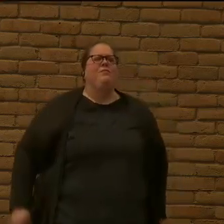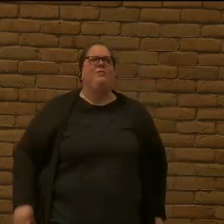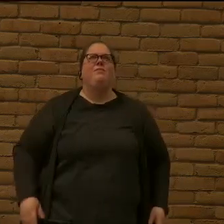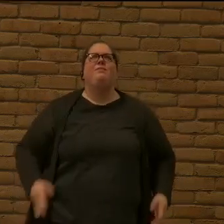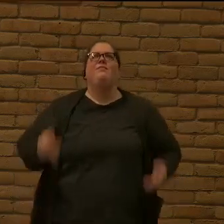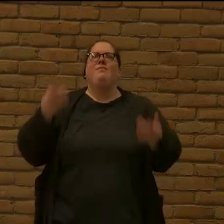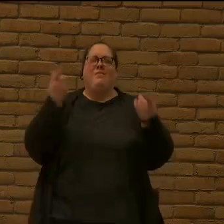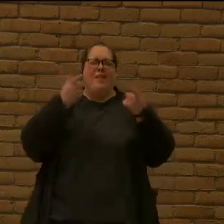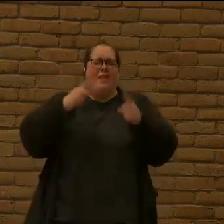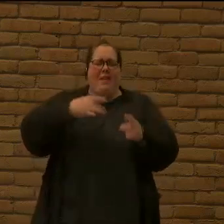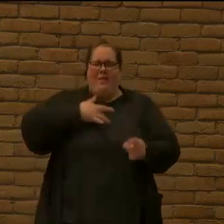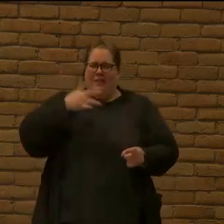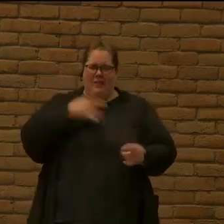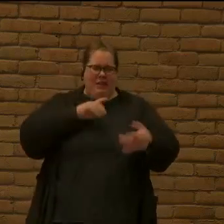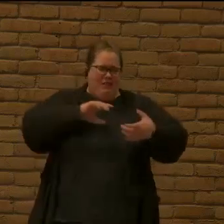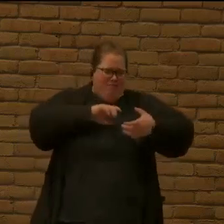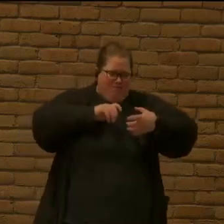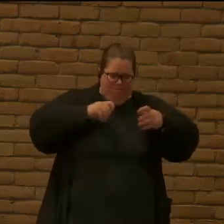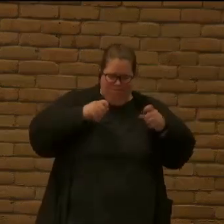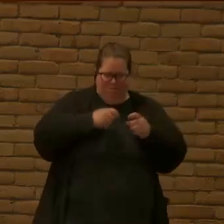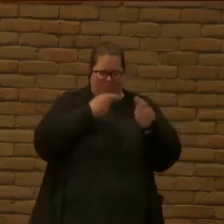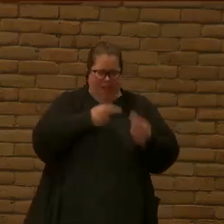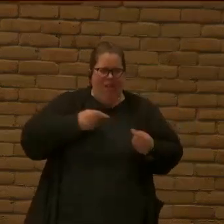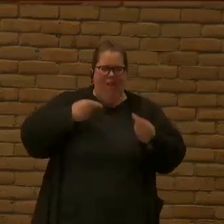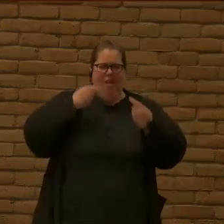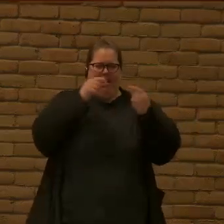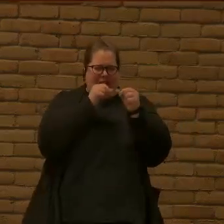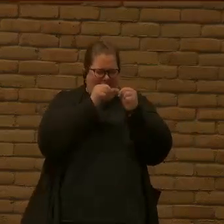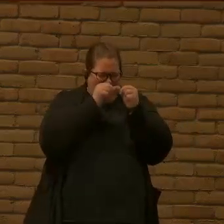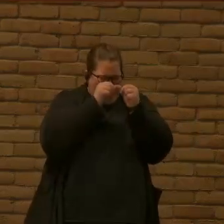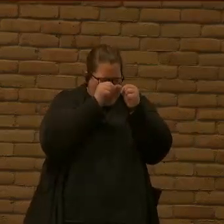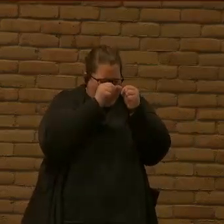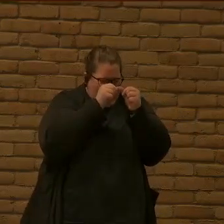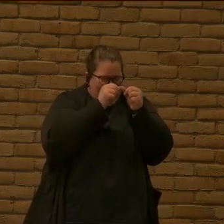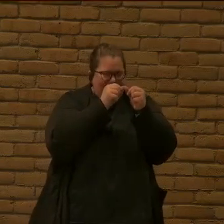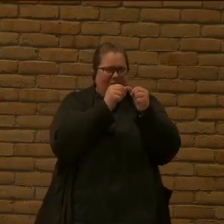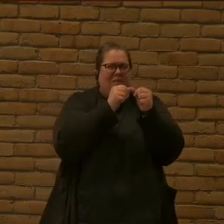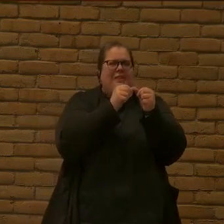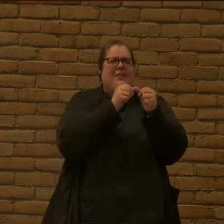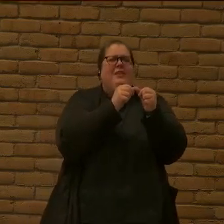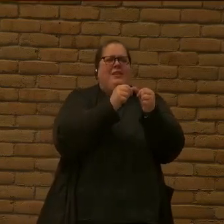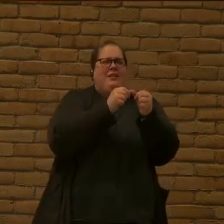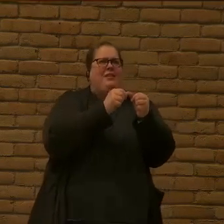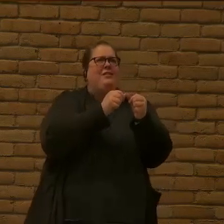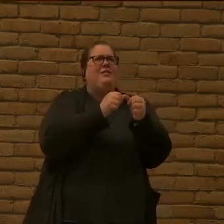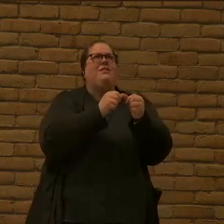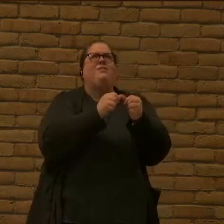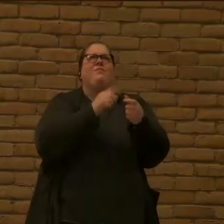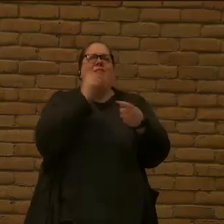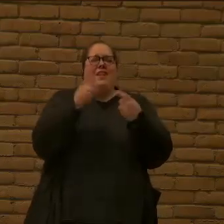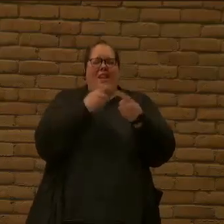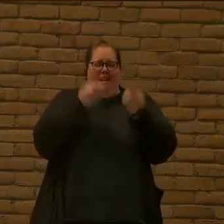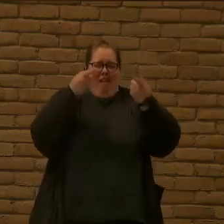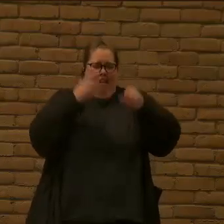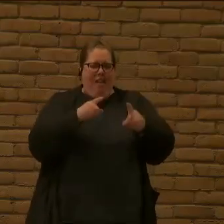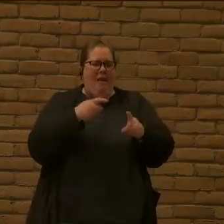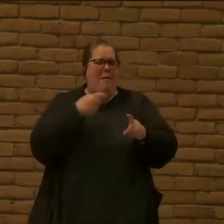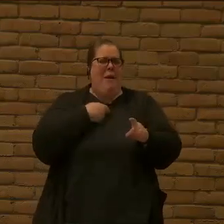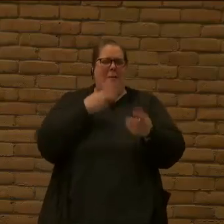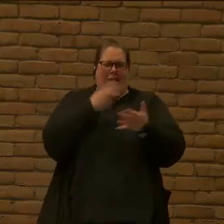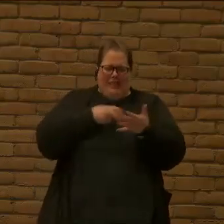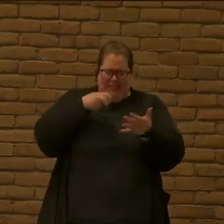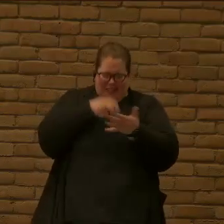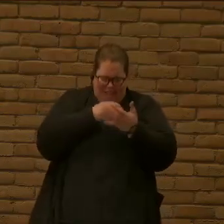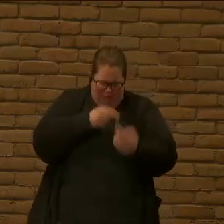When it feels like all of this pain is never gonna end Brought to my knees by